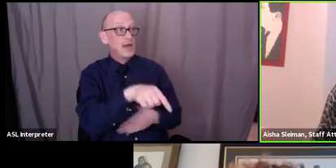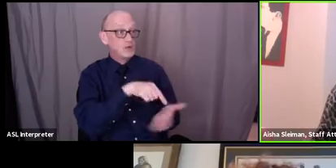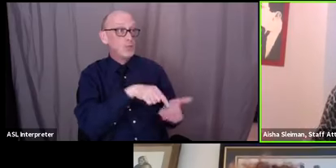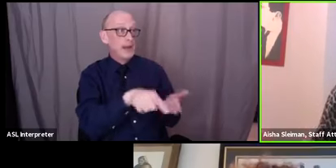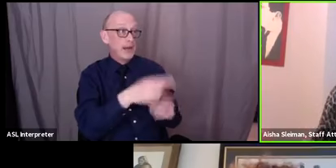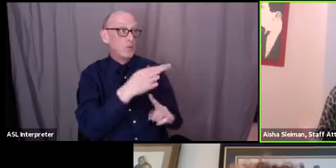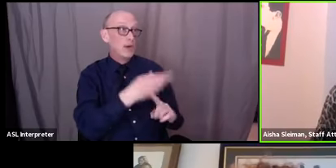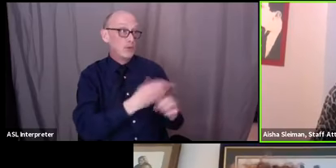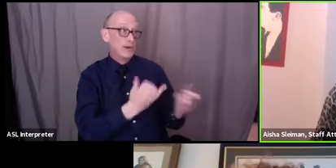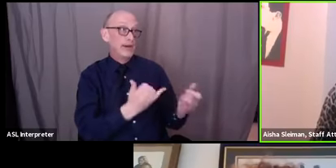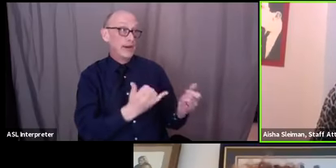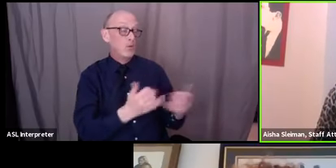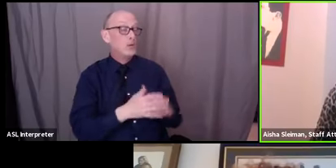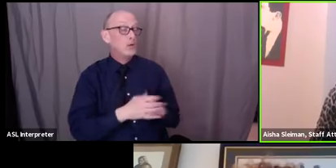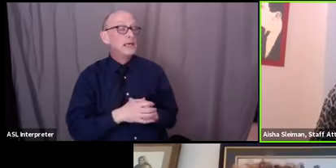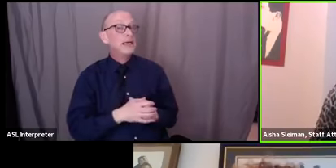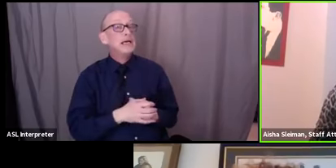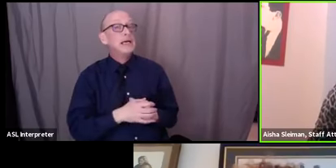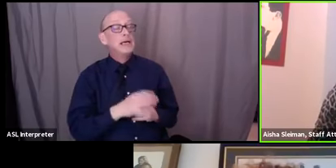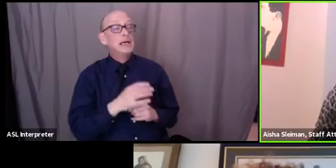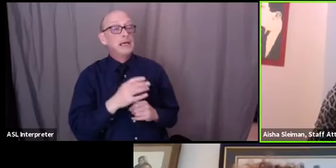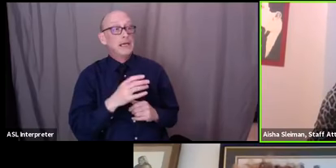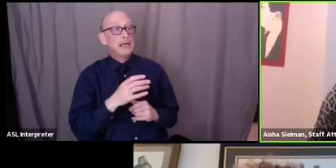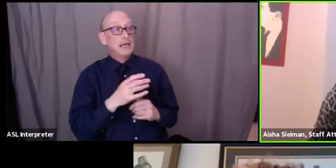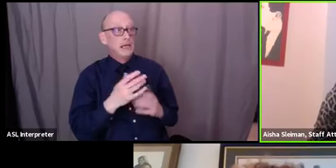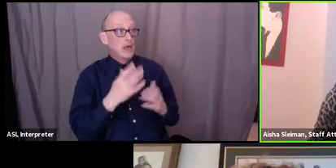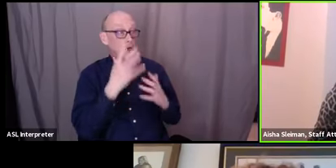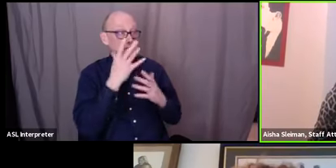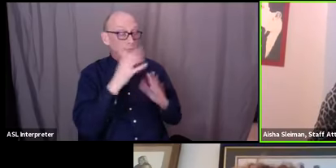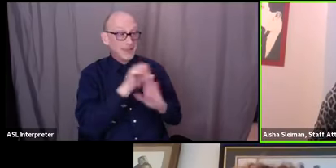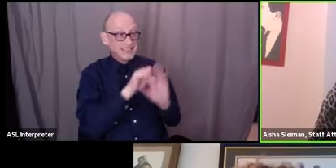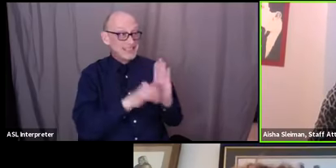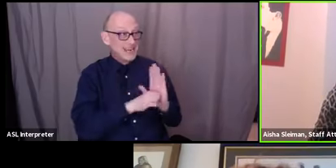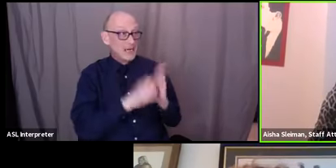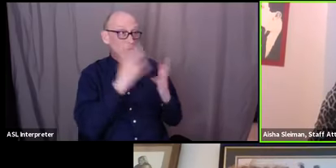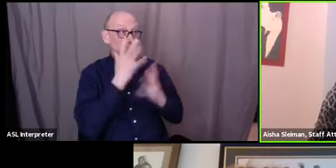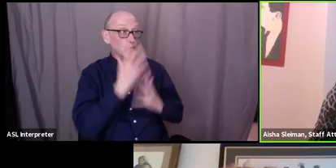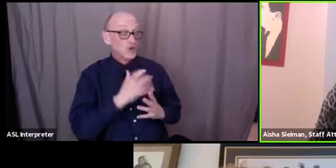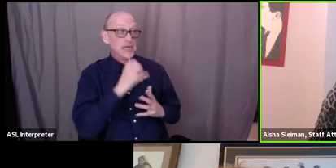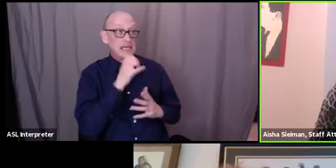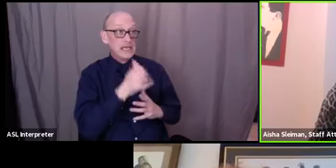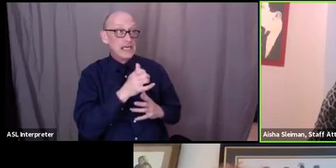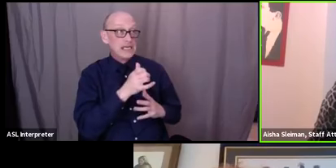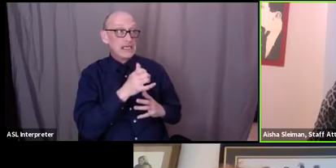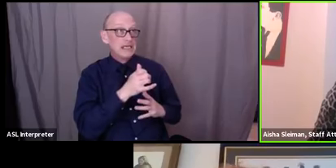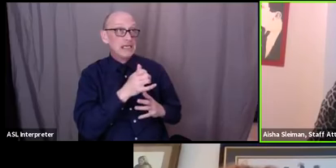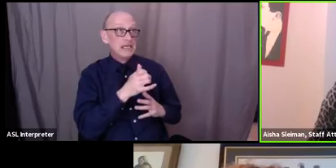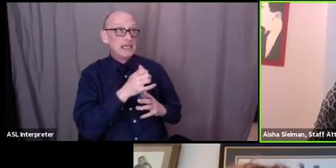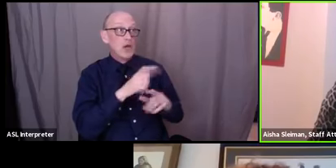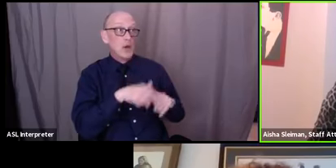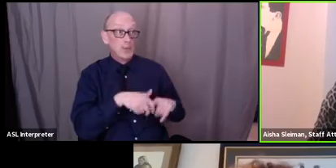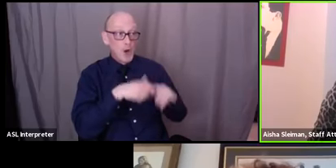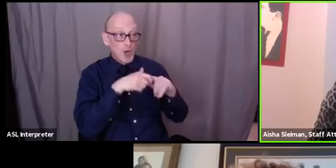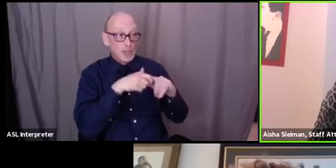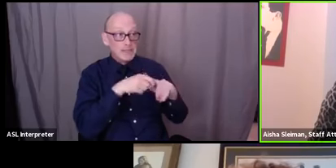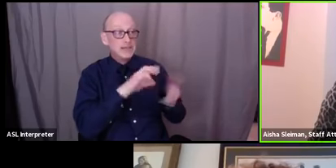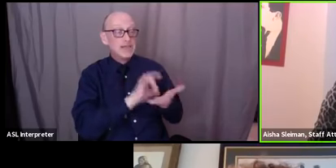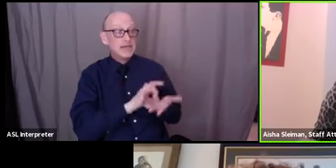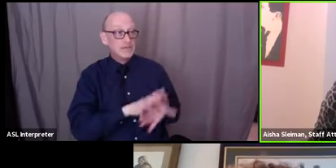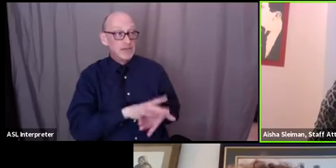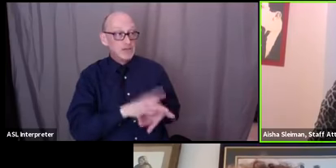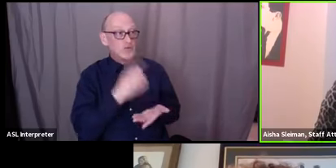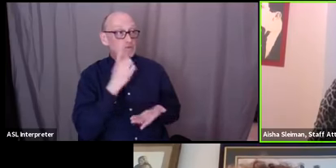your rent right now um the state unfortunately did not act on evictions and assistance for tenants so